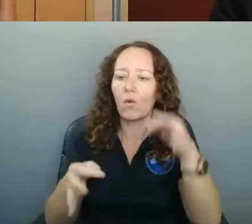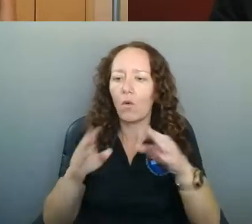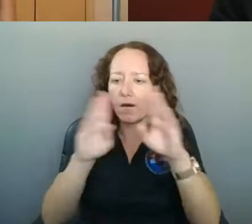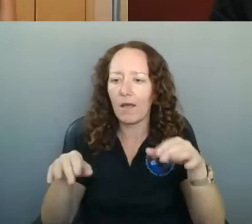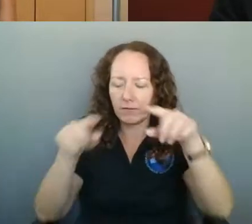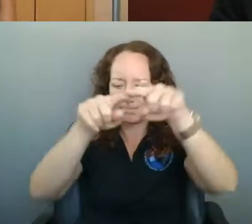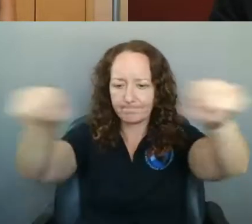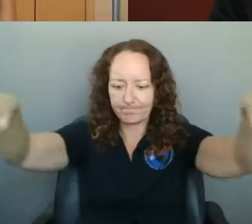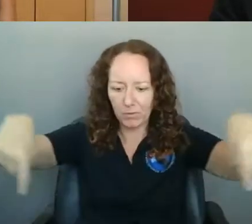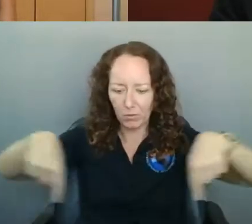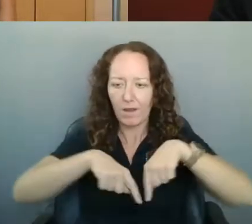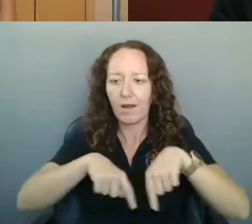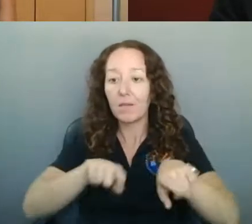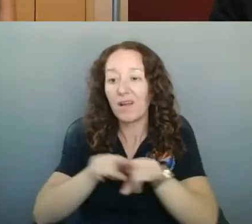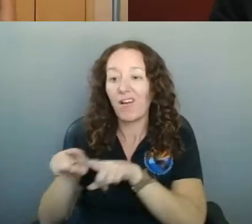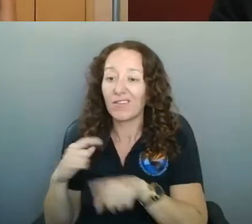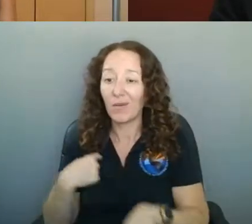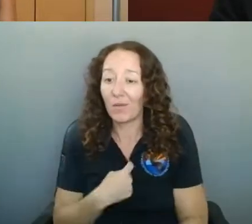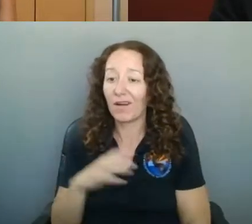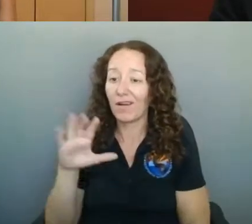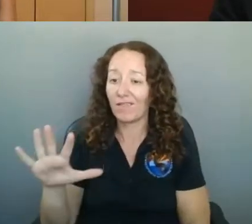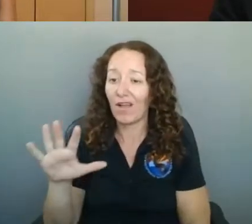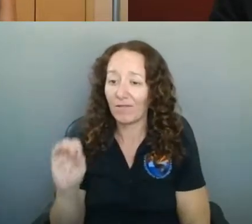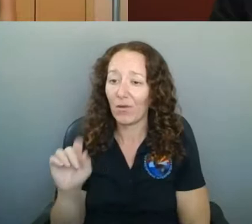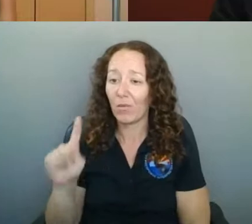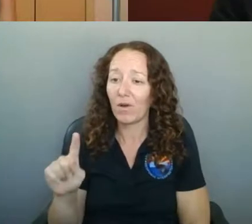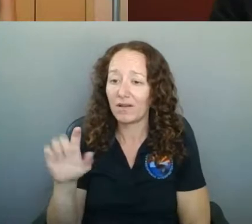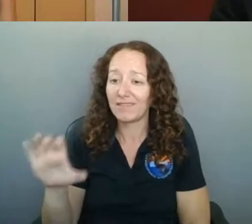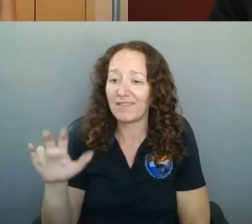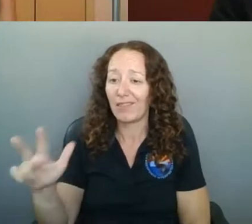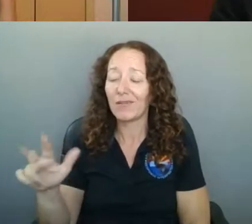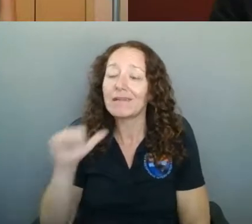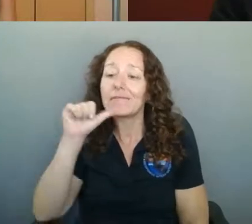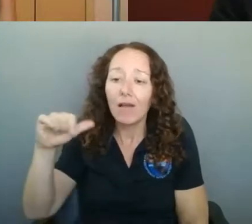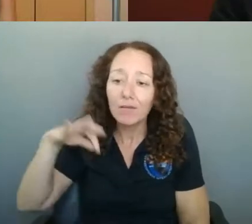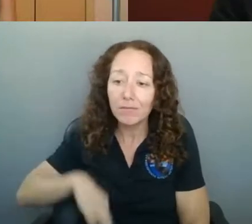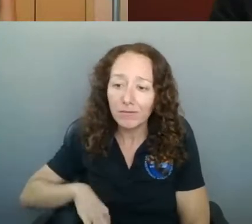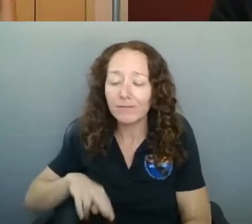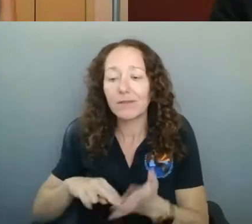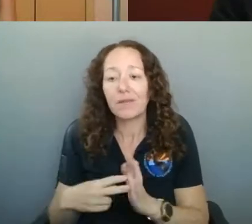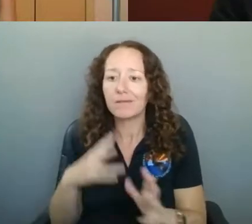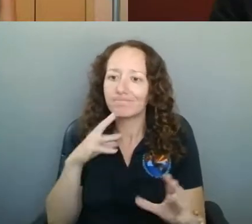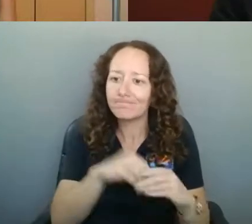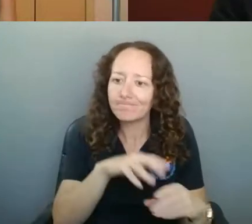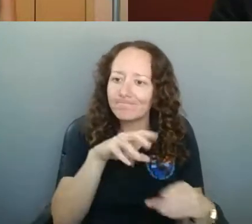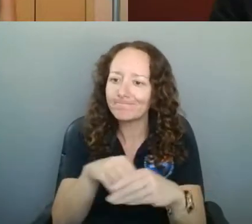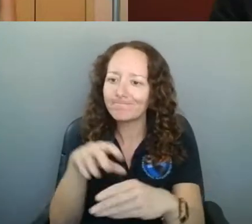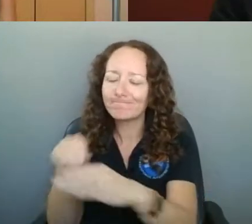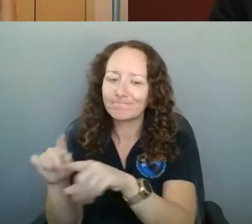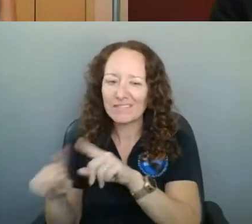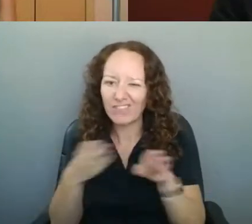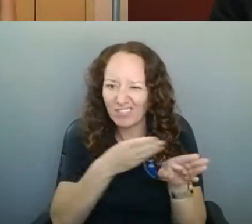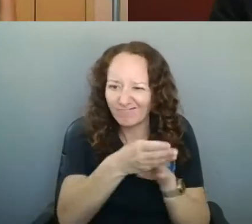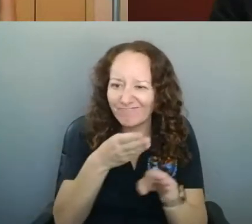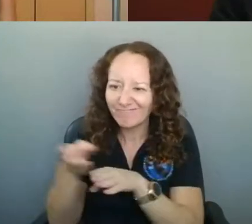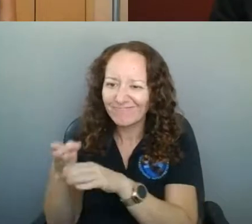get involved in many different areas. And so that is why we created, we had many people asking, what can